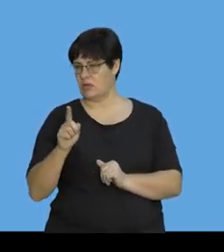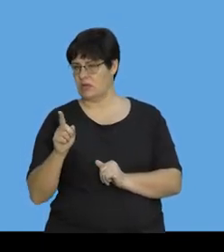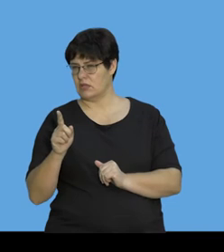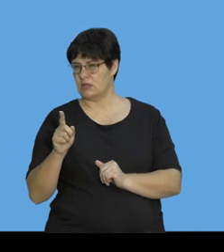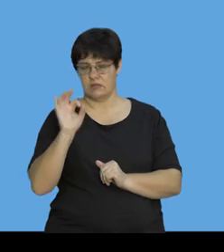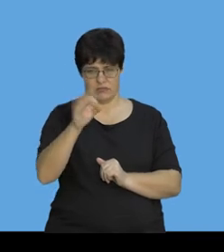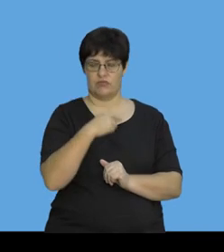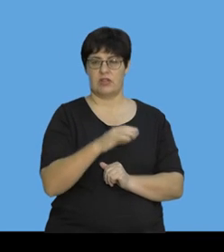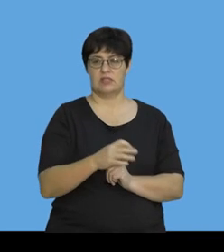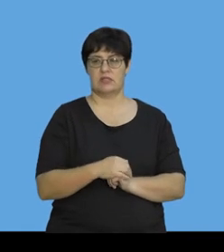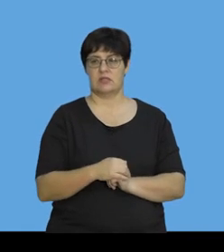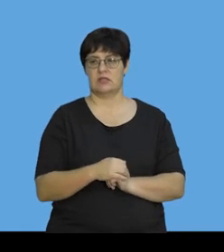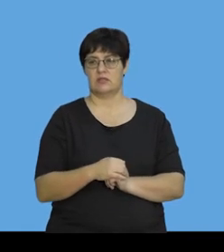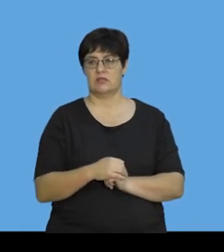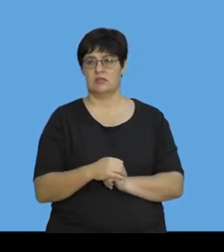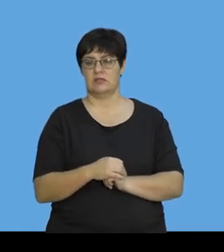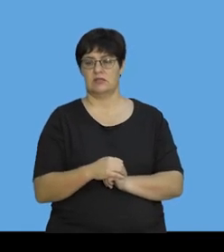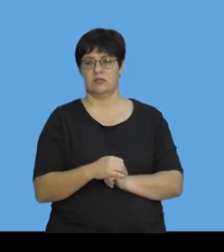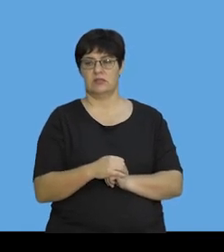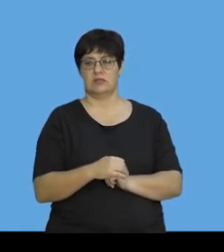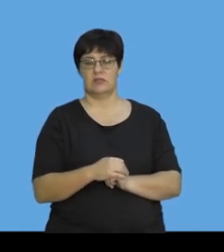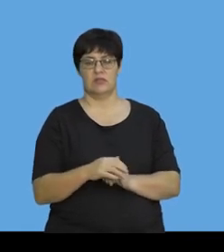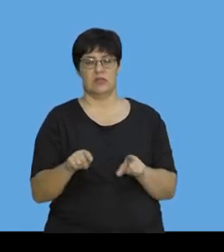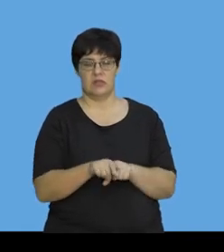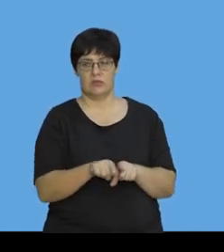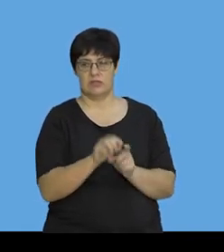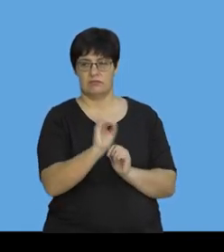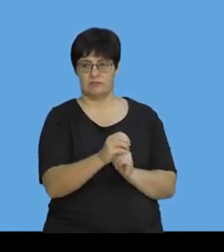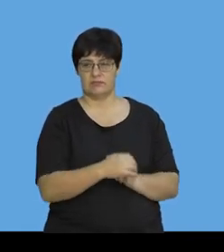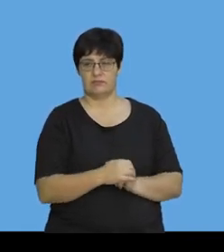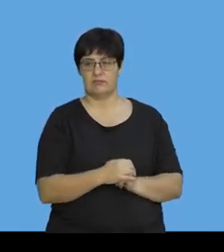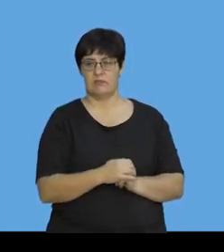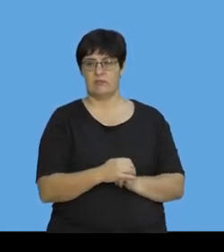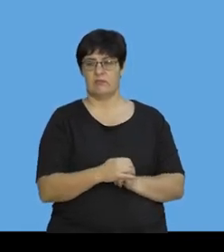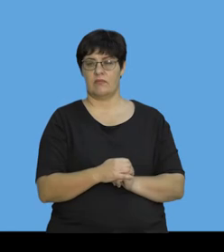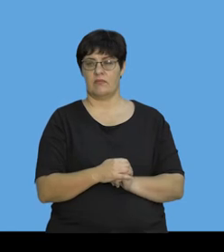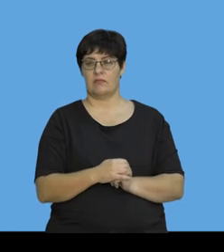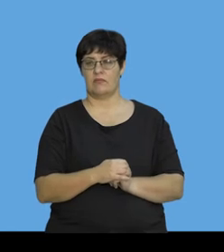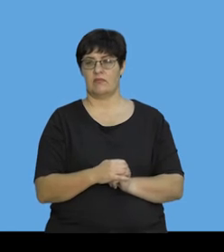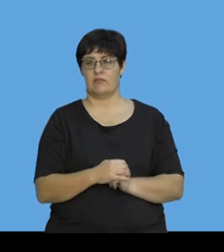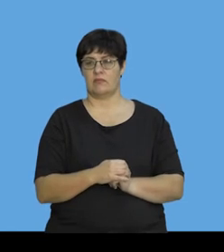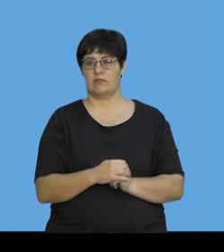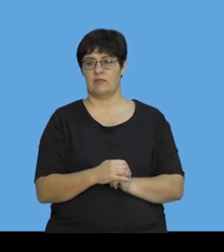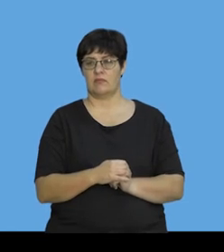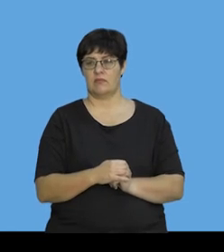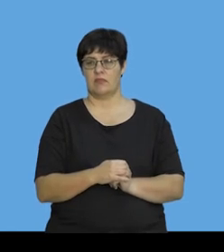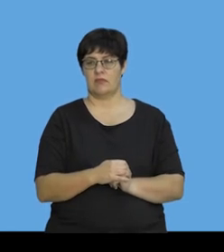double check that I've got that. It is 4 because we don't want use the wrong values. Let's put that in the calculator.